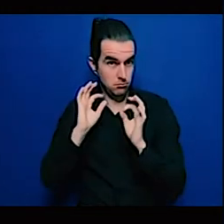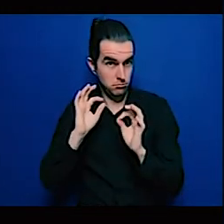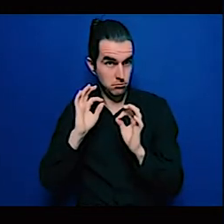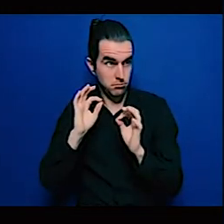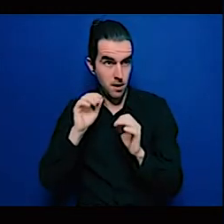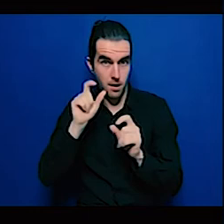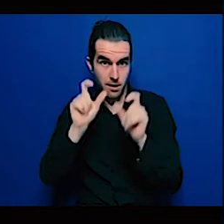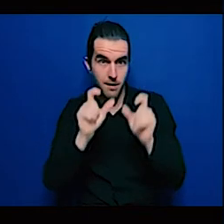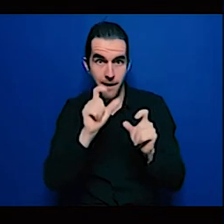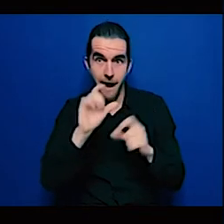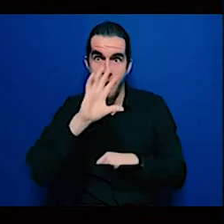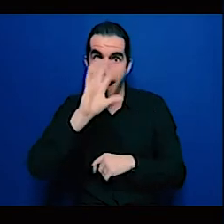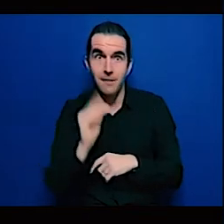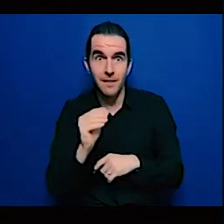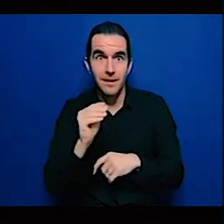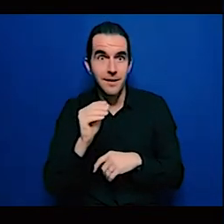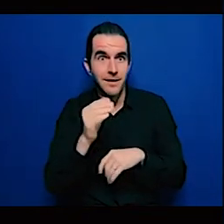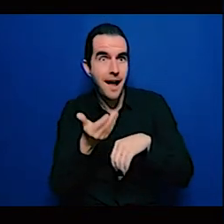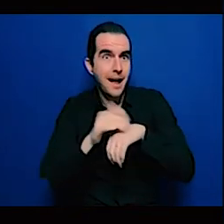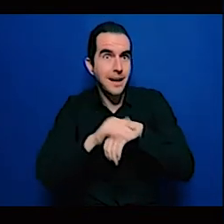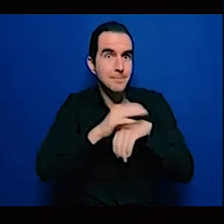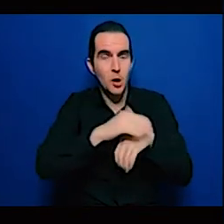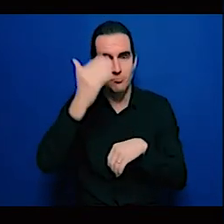in order to encourage African scientists